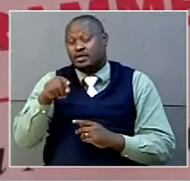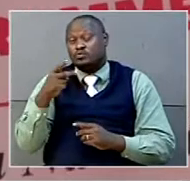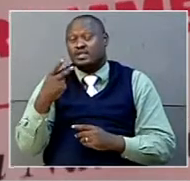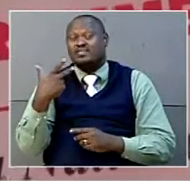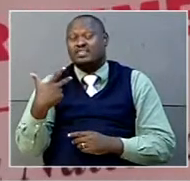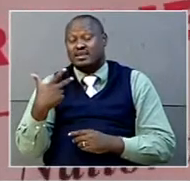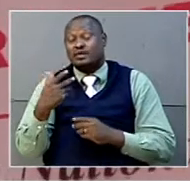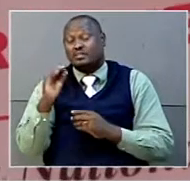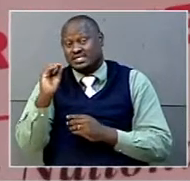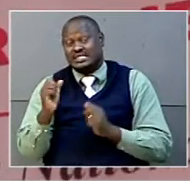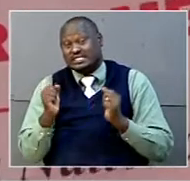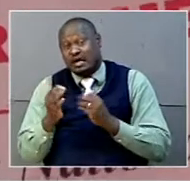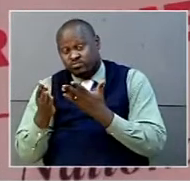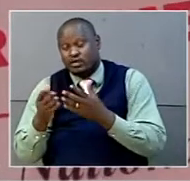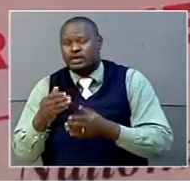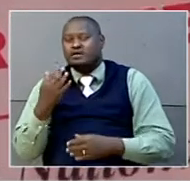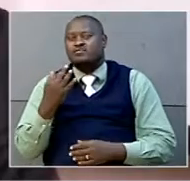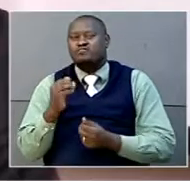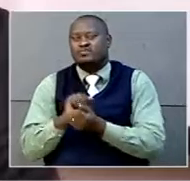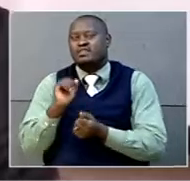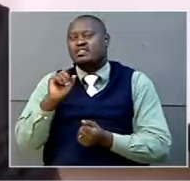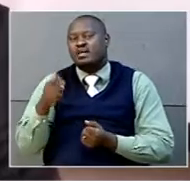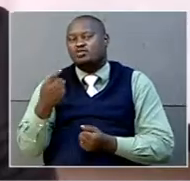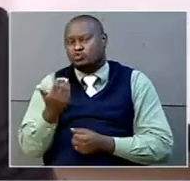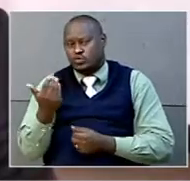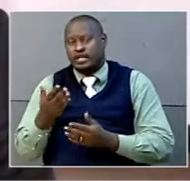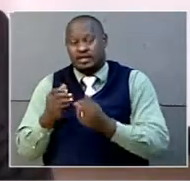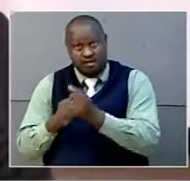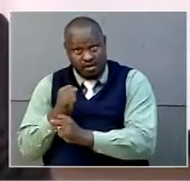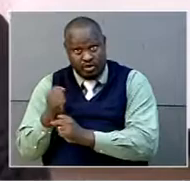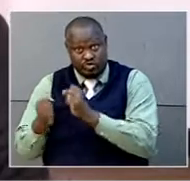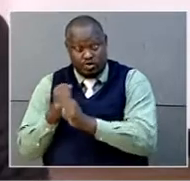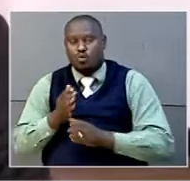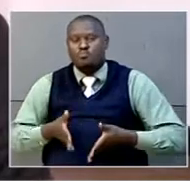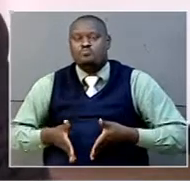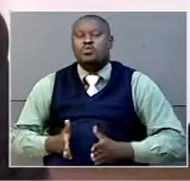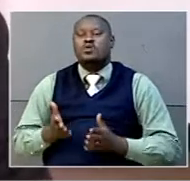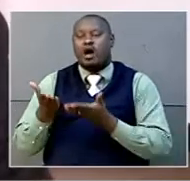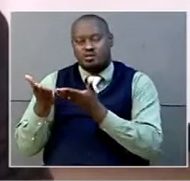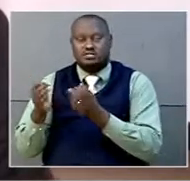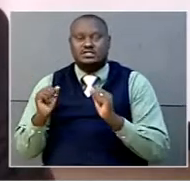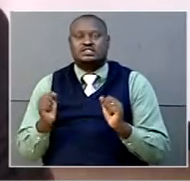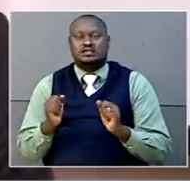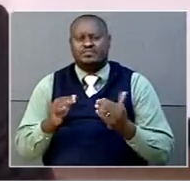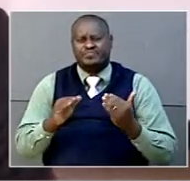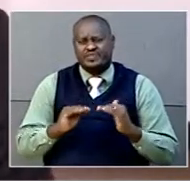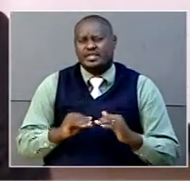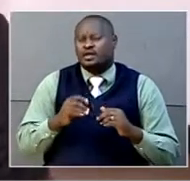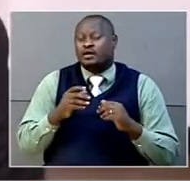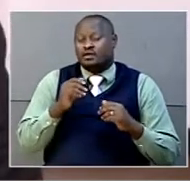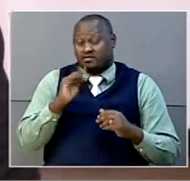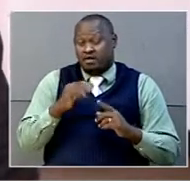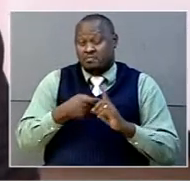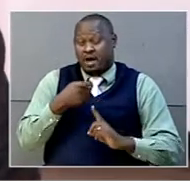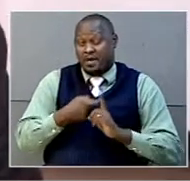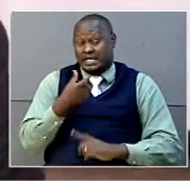15,000 children are born with sickle cell annually. Usually sickle cell symptoms start presenting around six